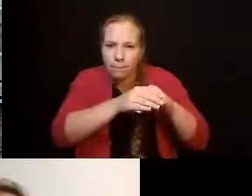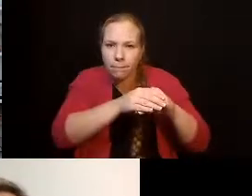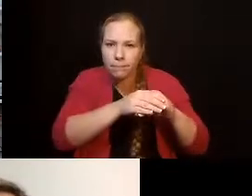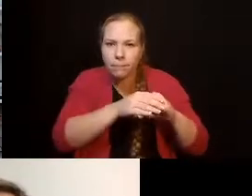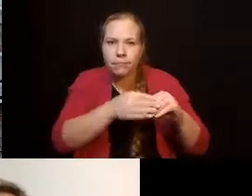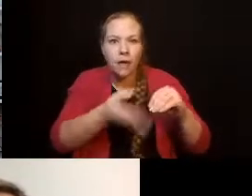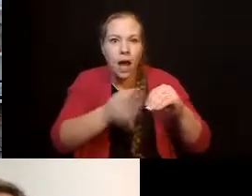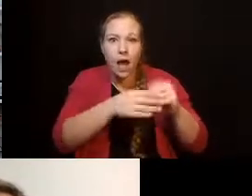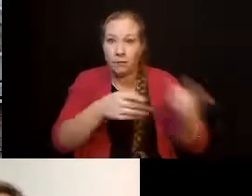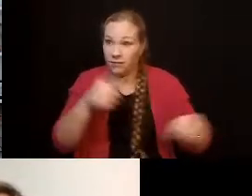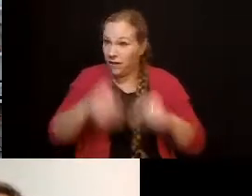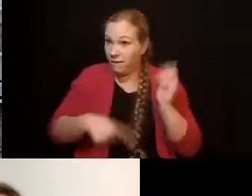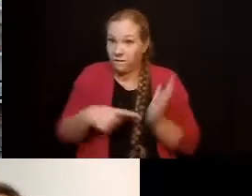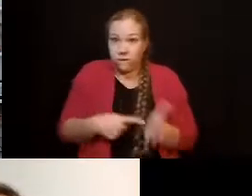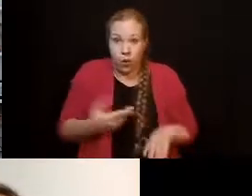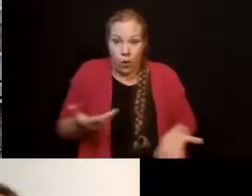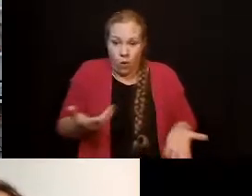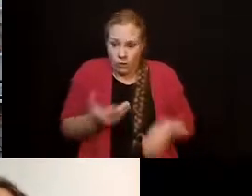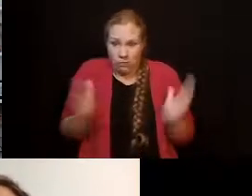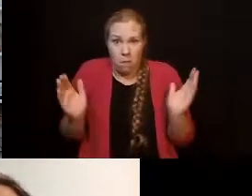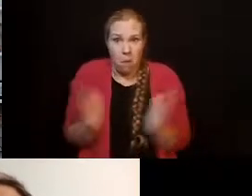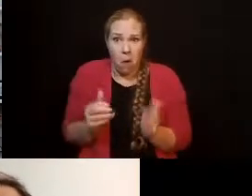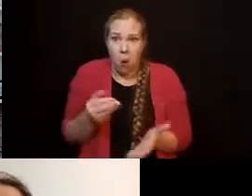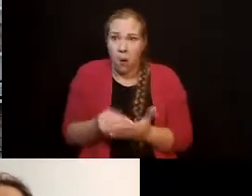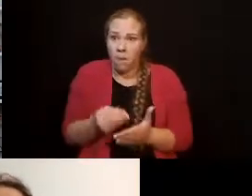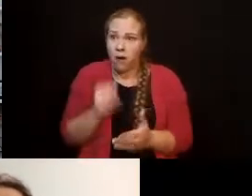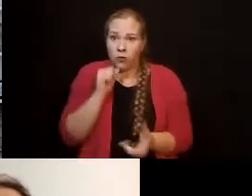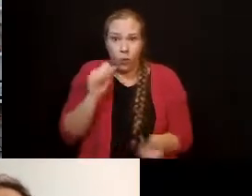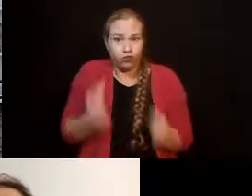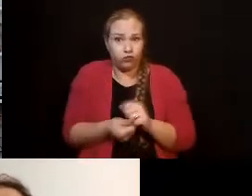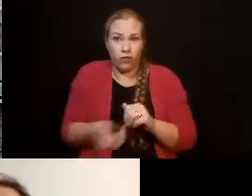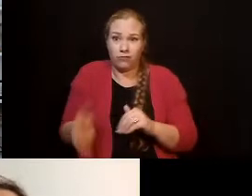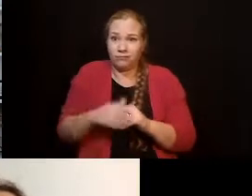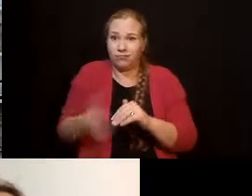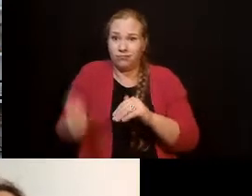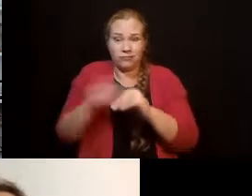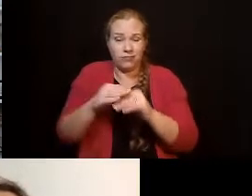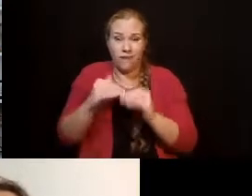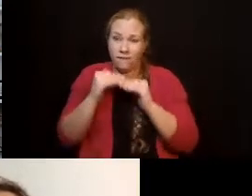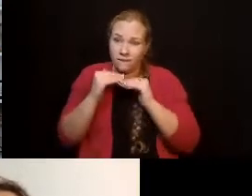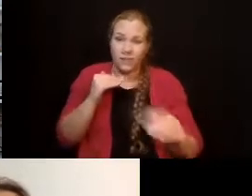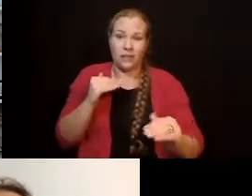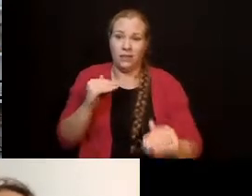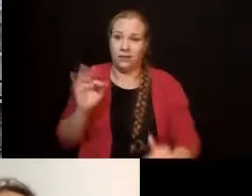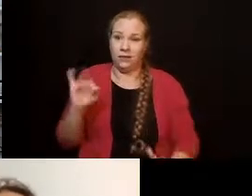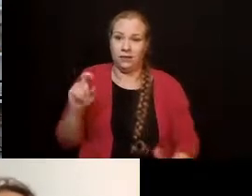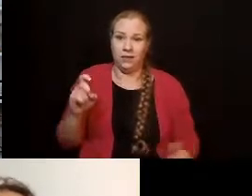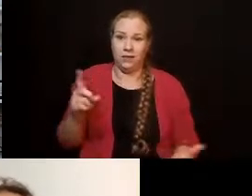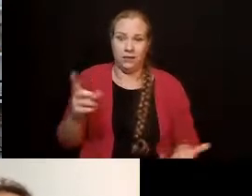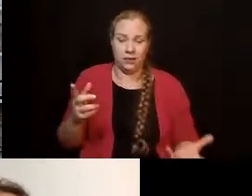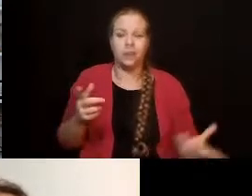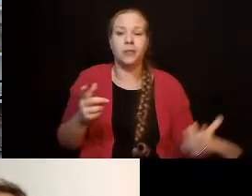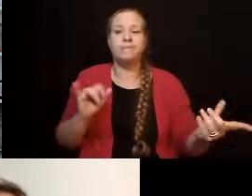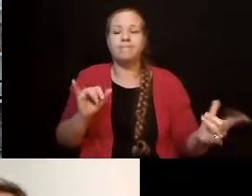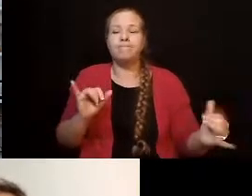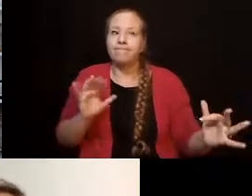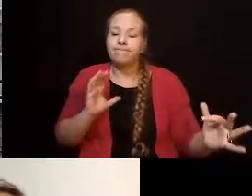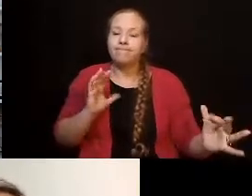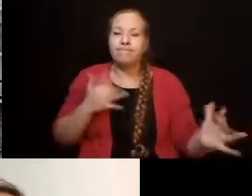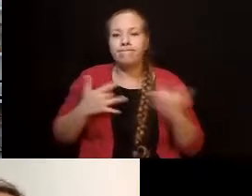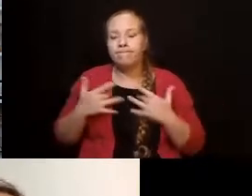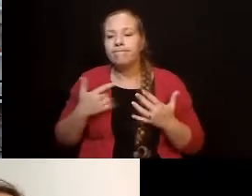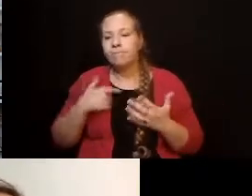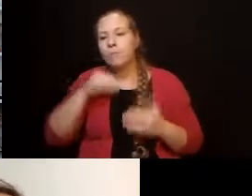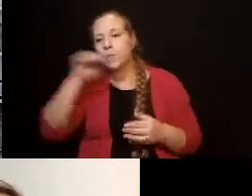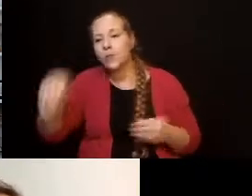do you do? He's living on a very fixed income. So this game of life and this journey of life is just